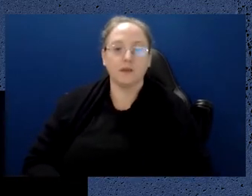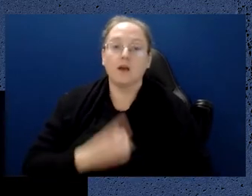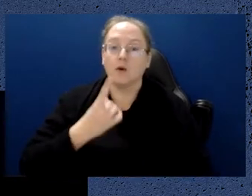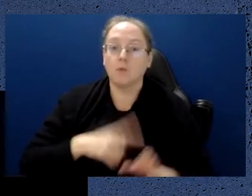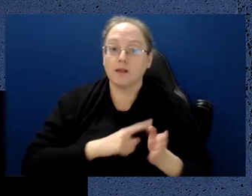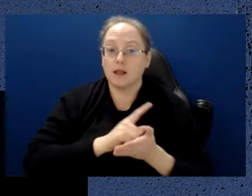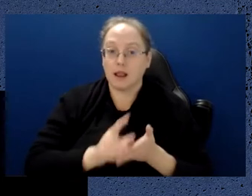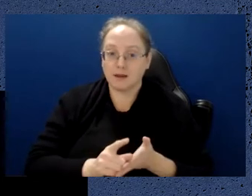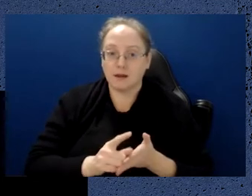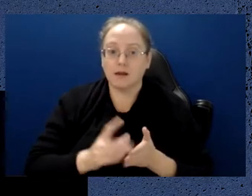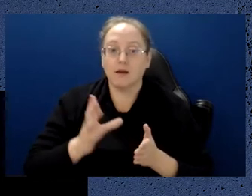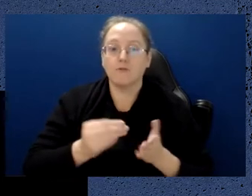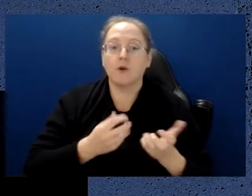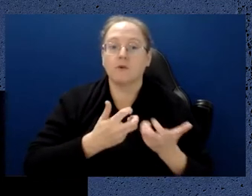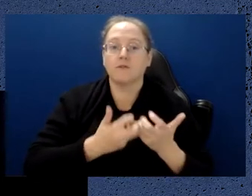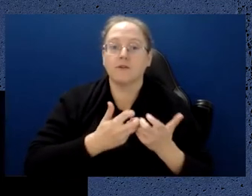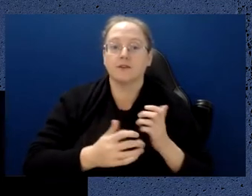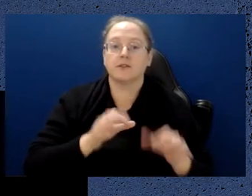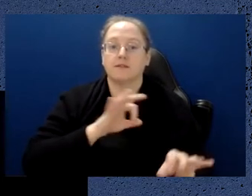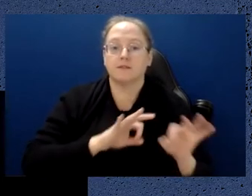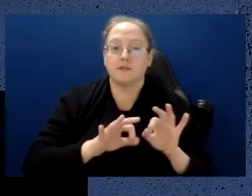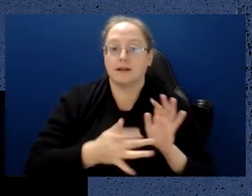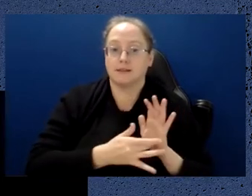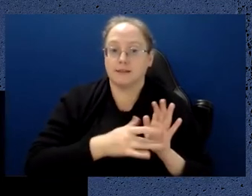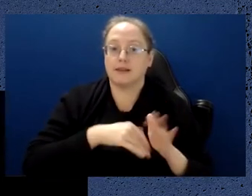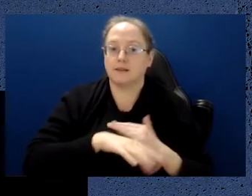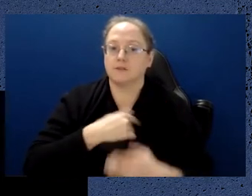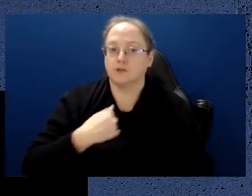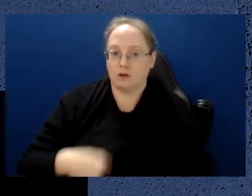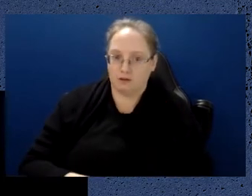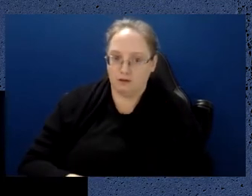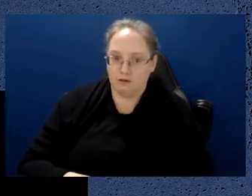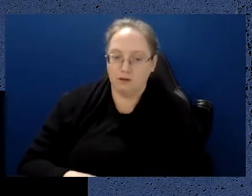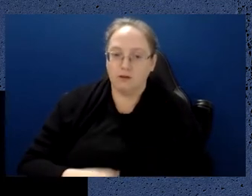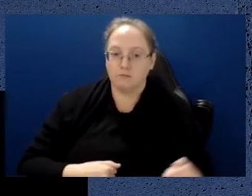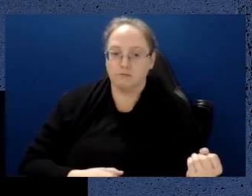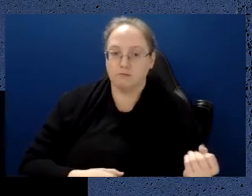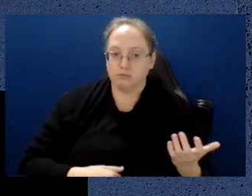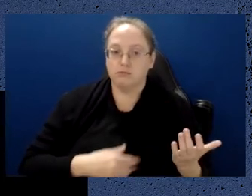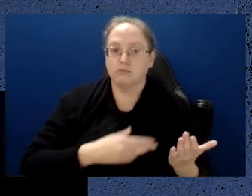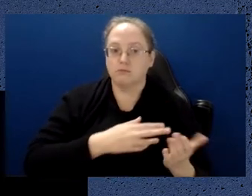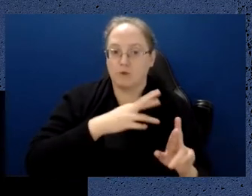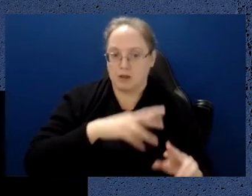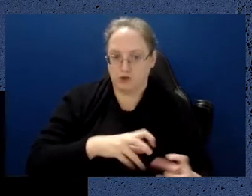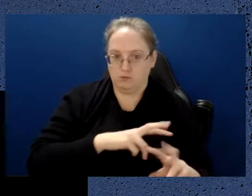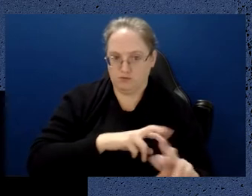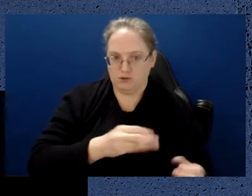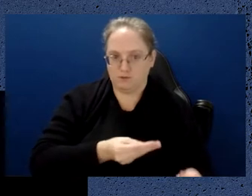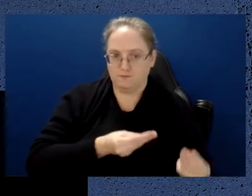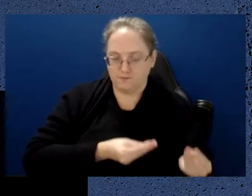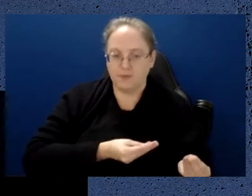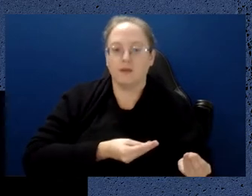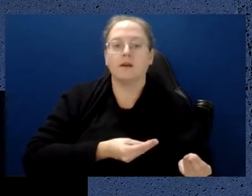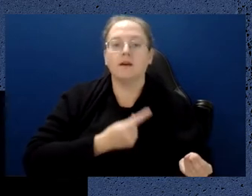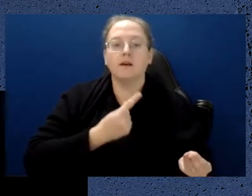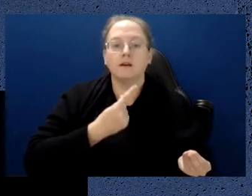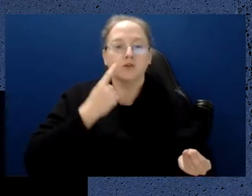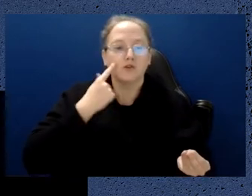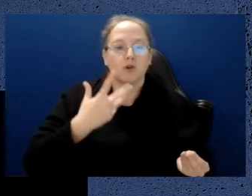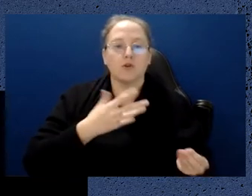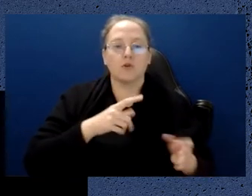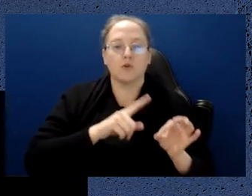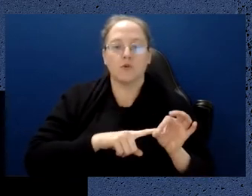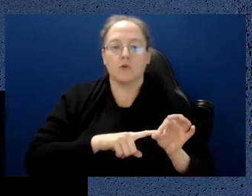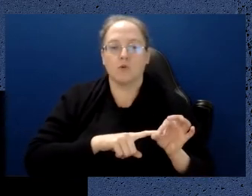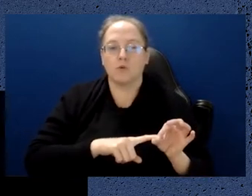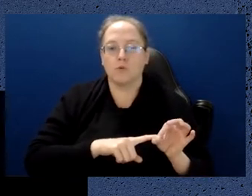out at the University of Science and Technology in China, which is more along the lines of quantum advantage. So